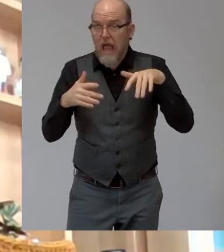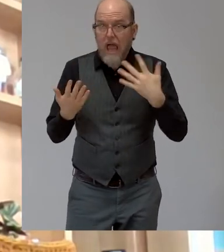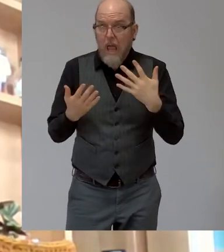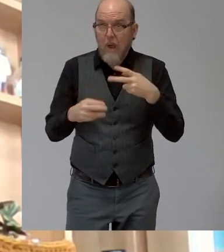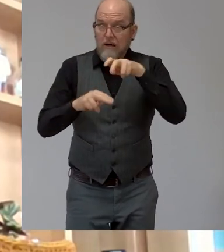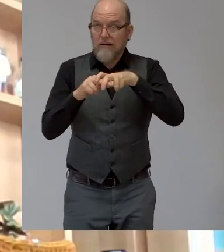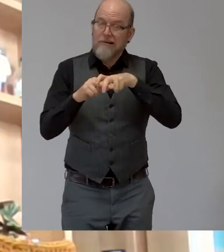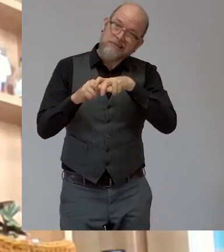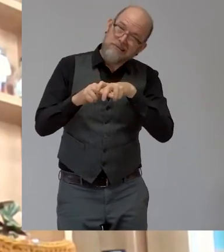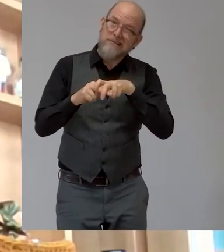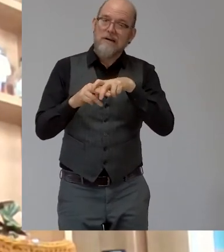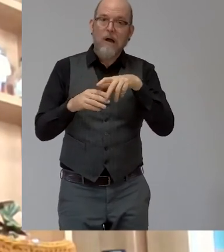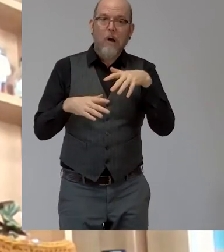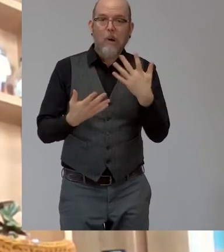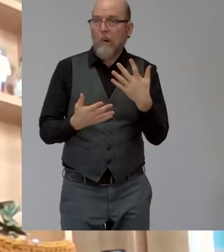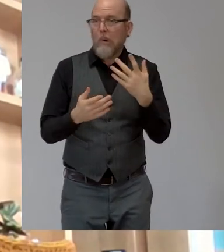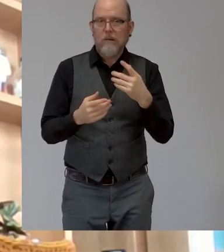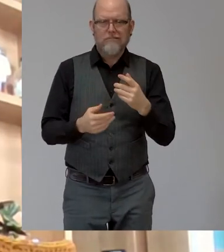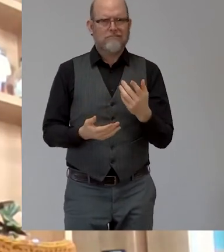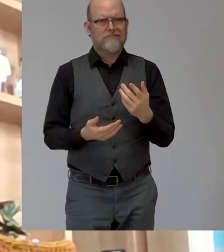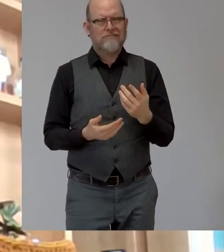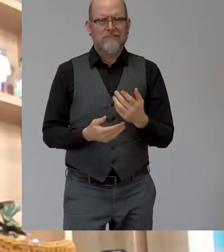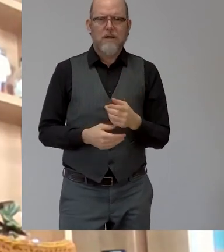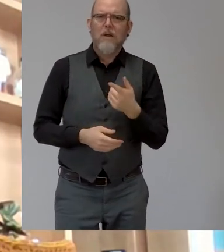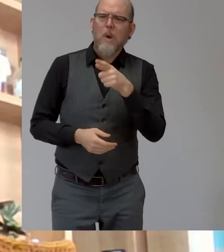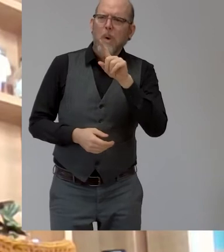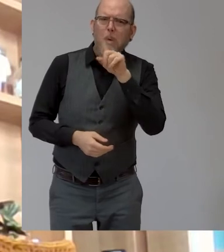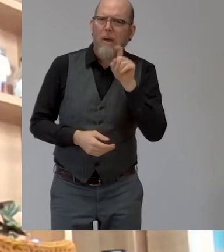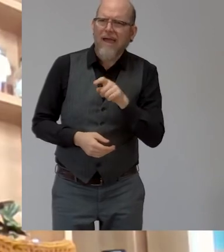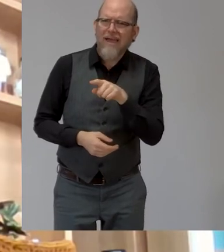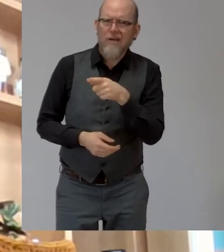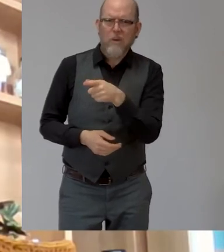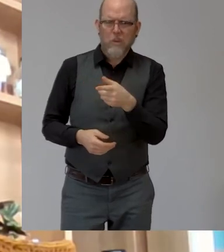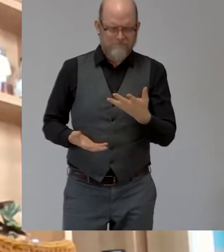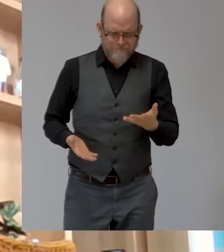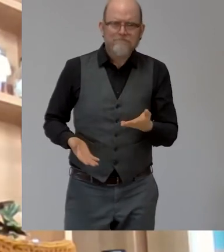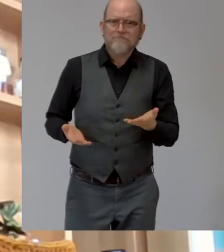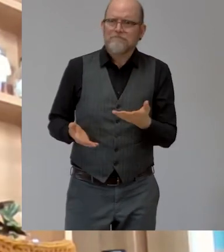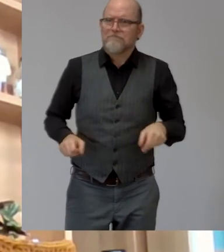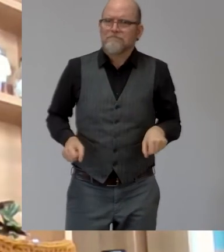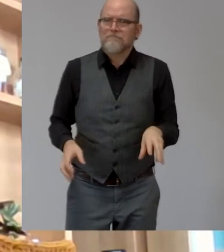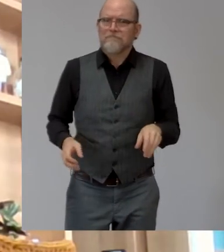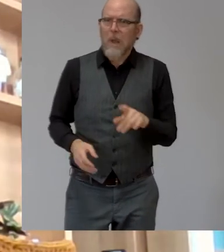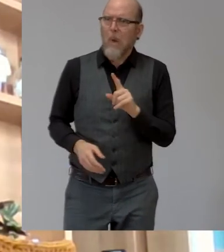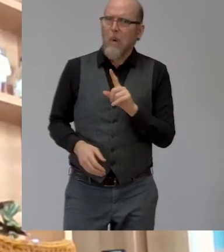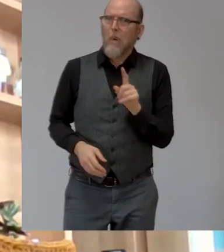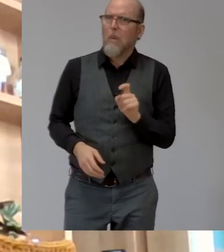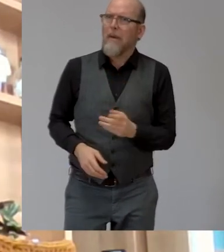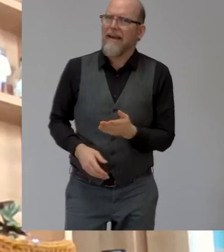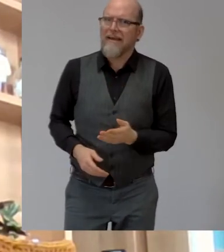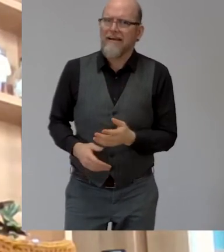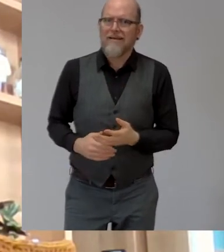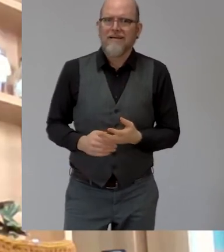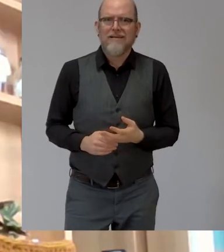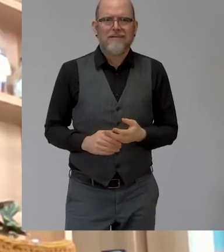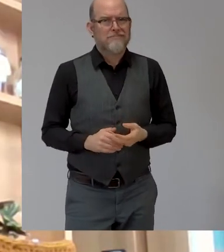wheelchair which for me part of my job is talking about my injury but obviously a lot of people find these things very uh very